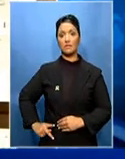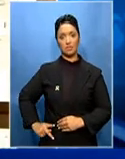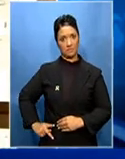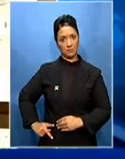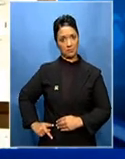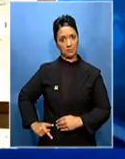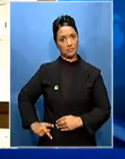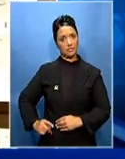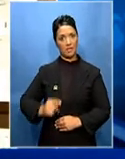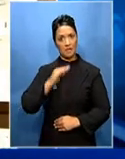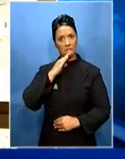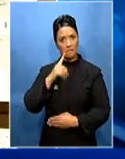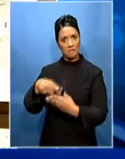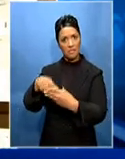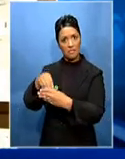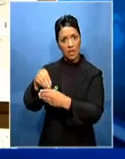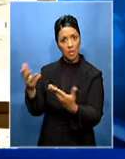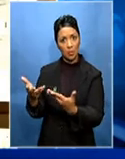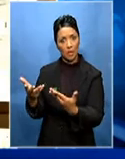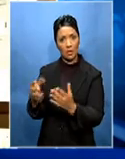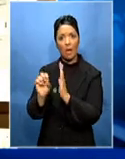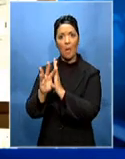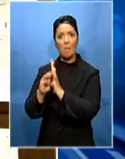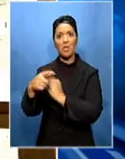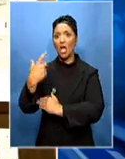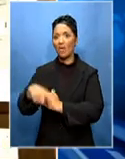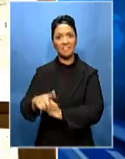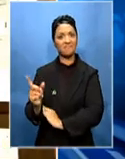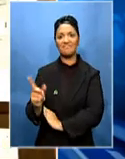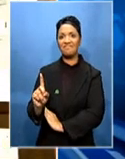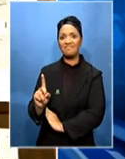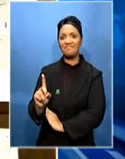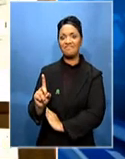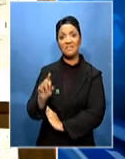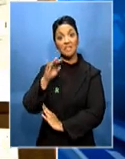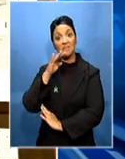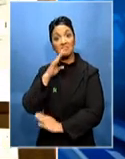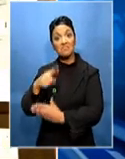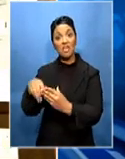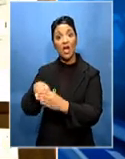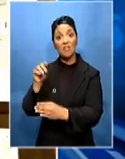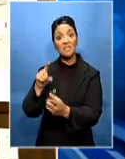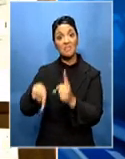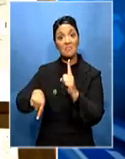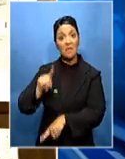presidents are not elected at a press conference. Neither are they removed at a press conference.